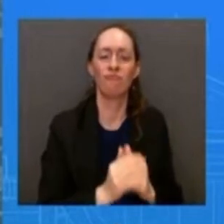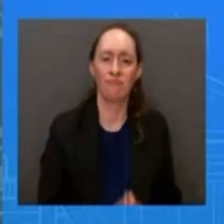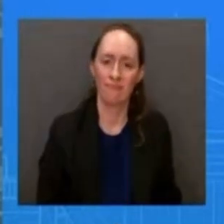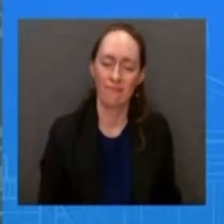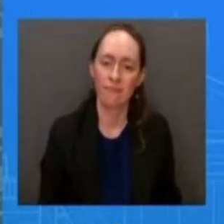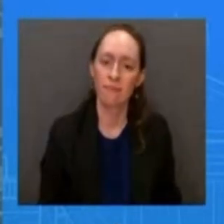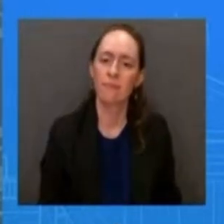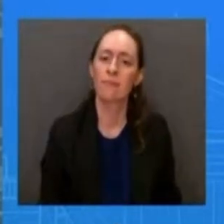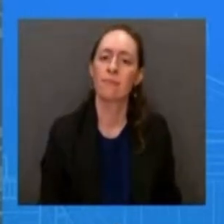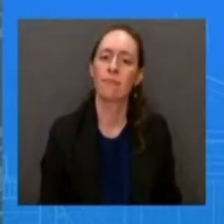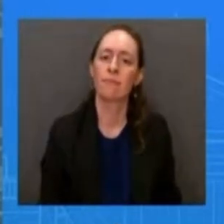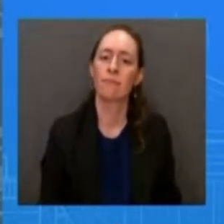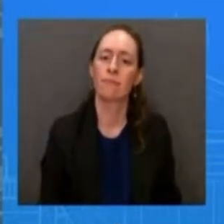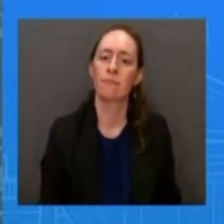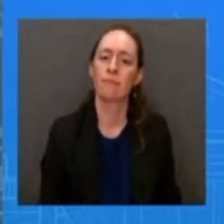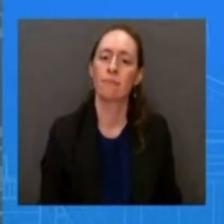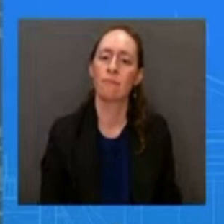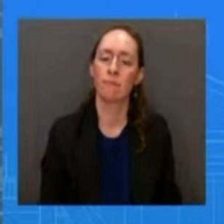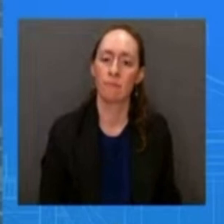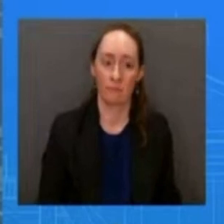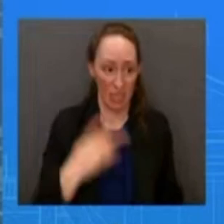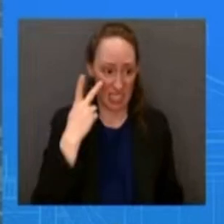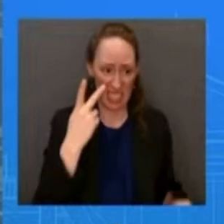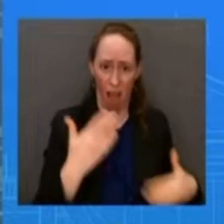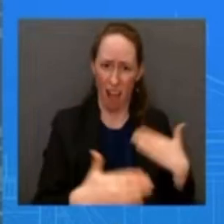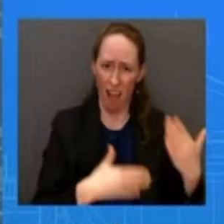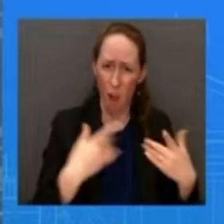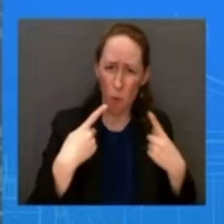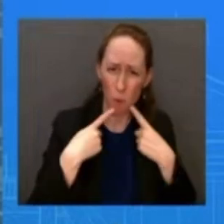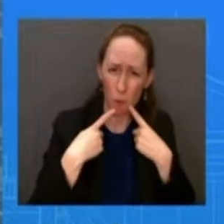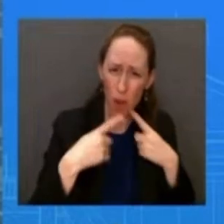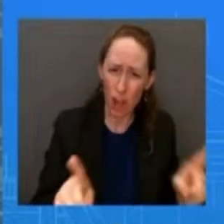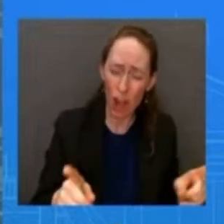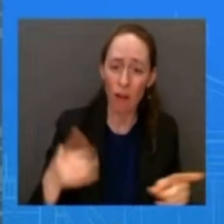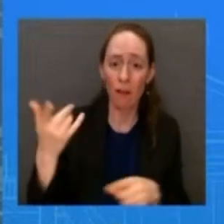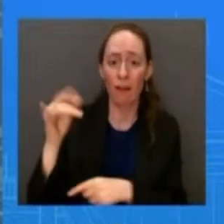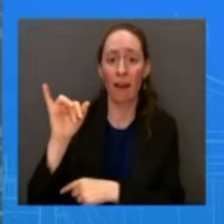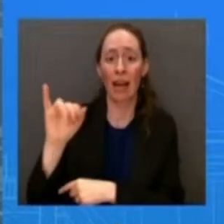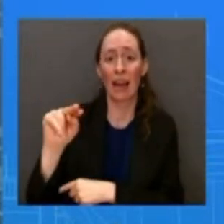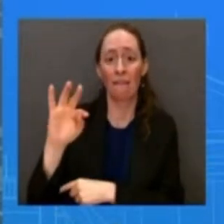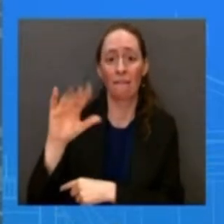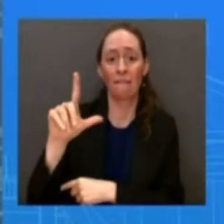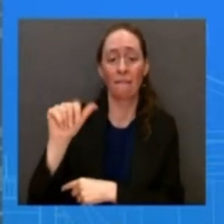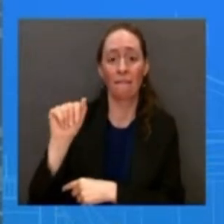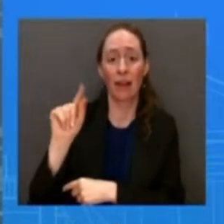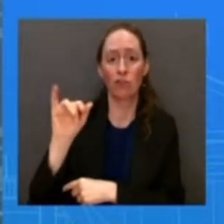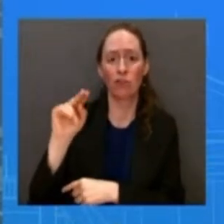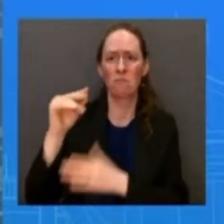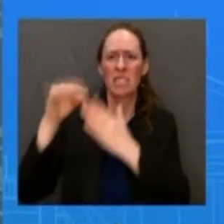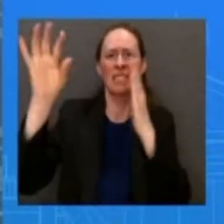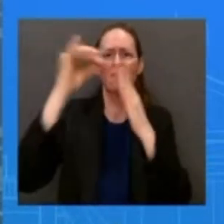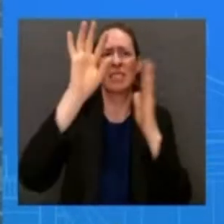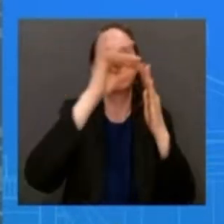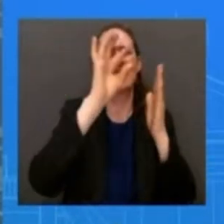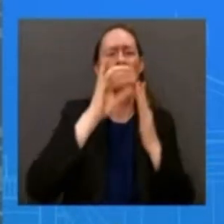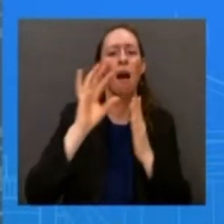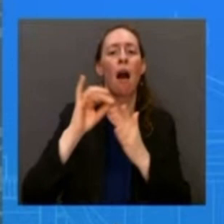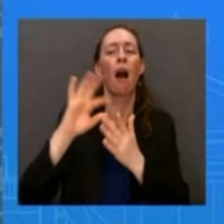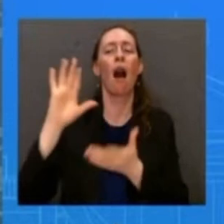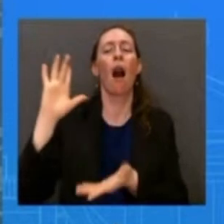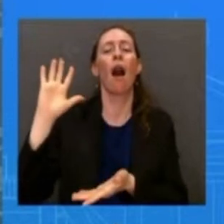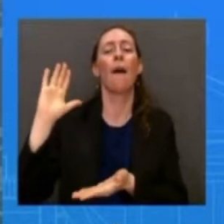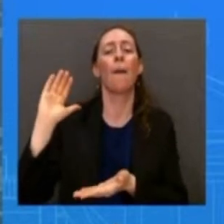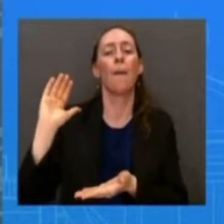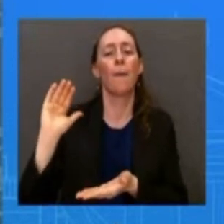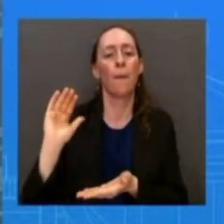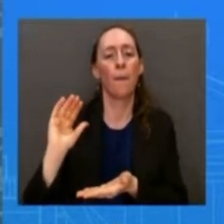working we see we're seeing inflation moderate uh just a bit as we've seen the last couple of months and that is important and the way that we see things